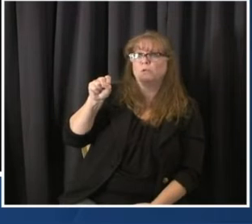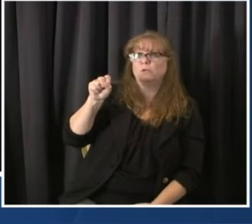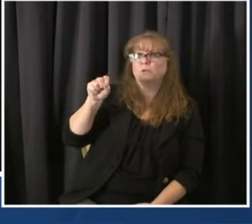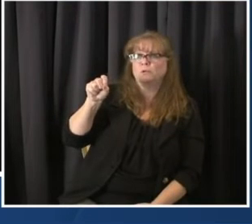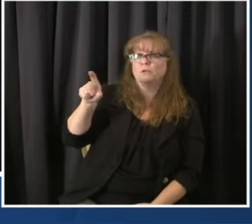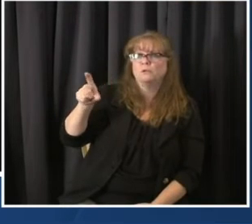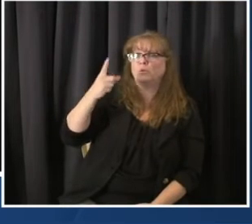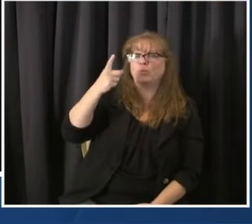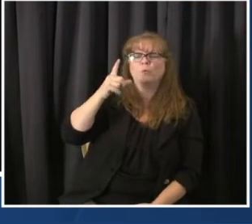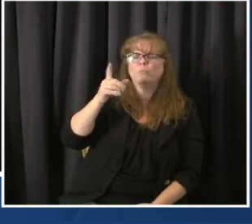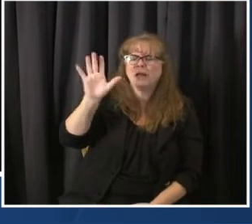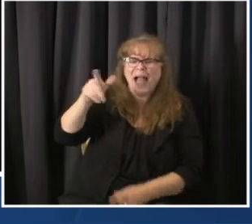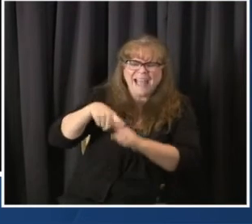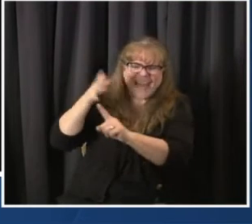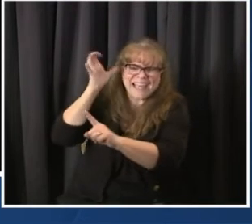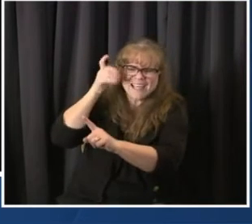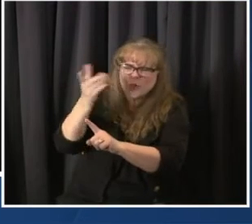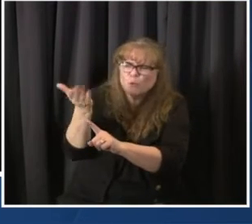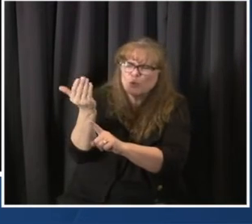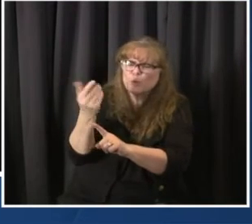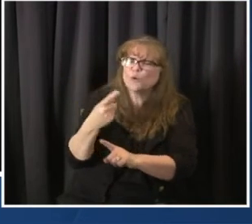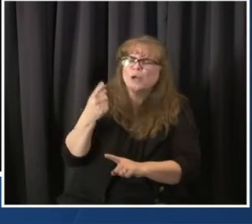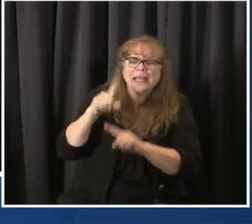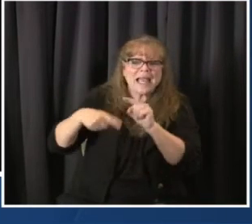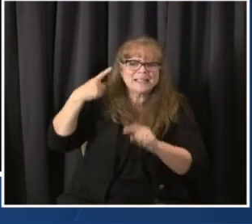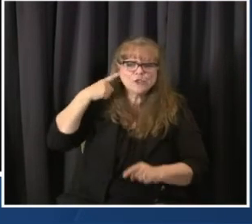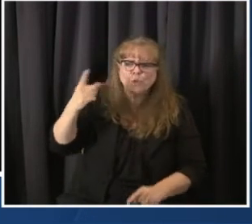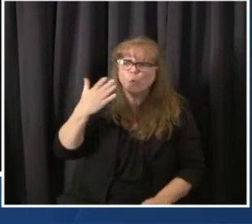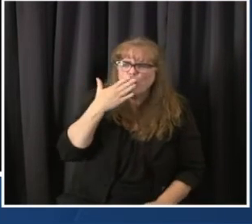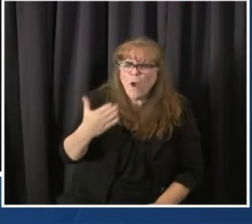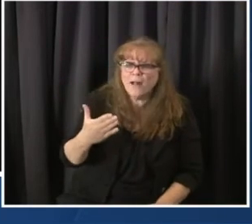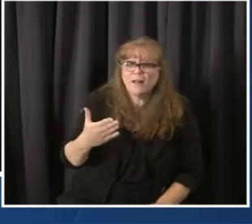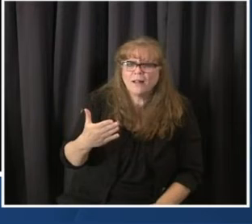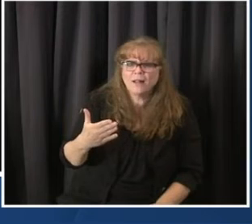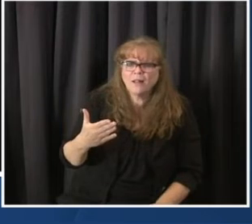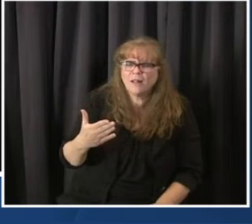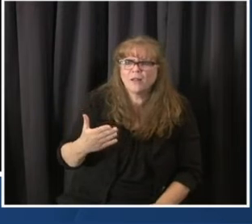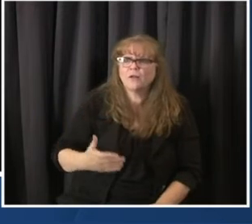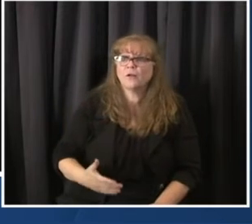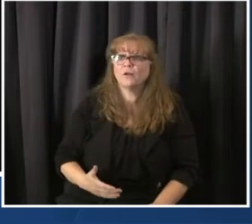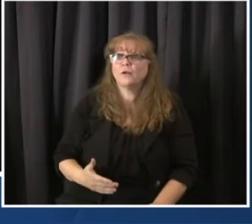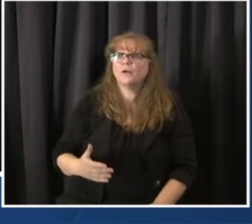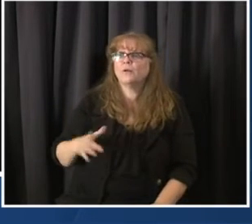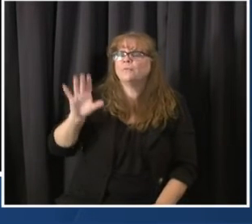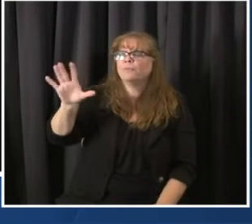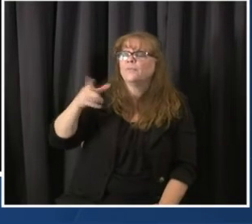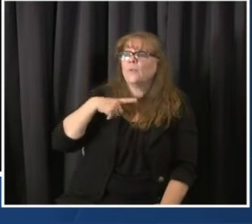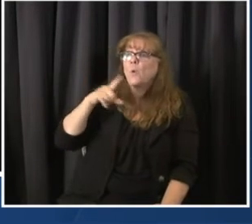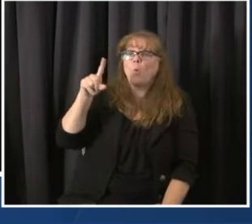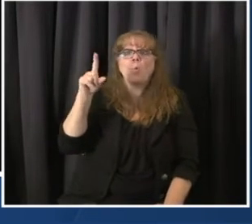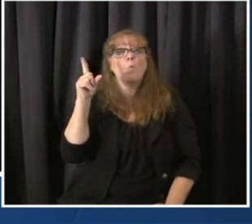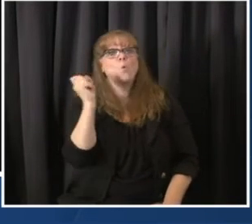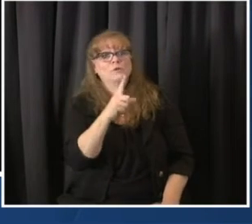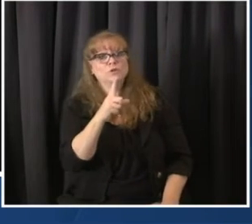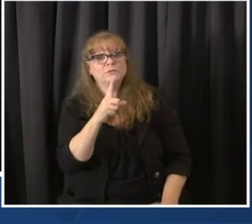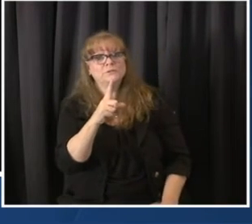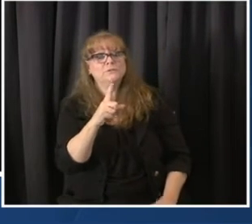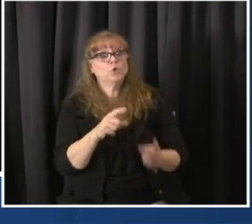NewsNation on WGN America. My question is sort of twofold. First, will there ever be a centralized